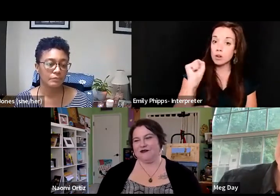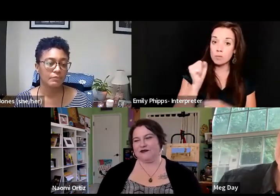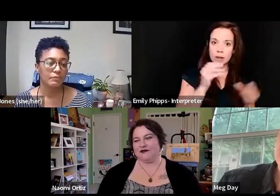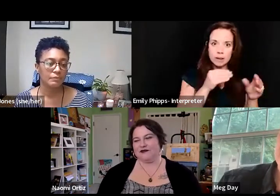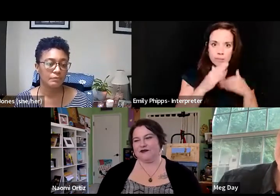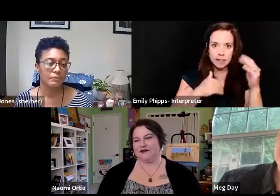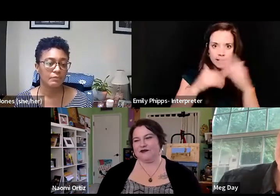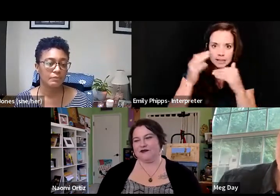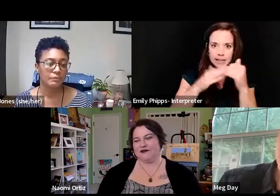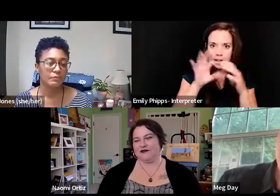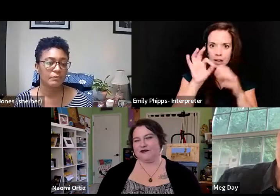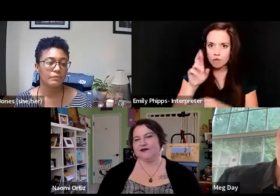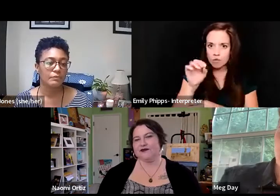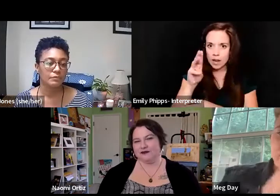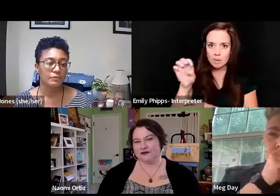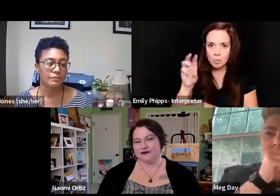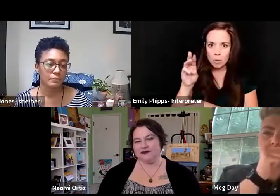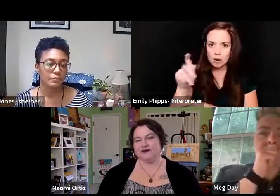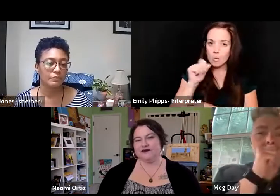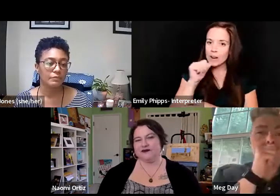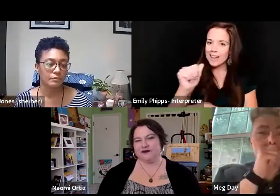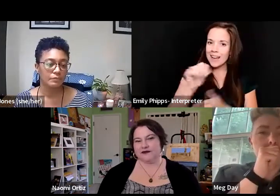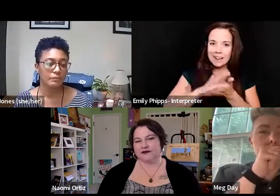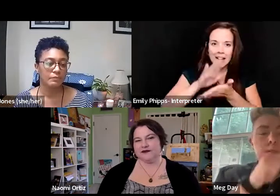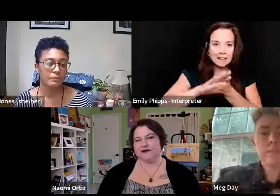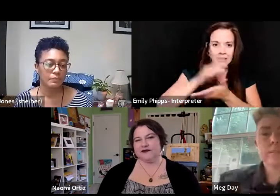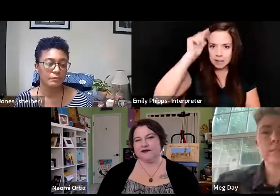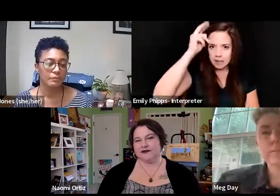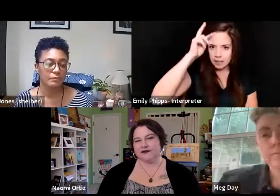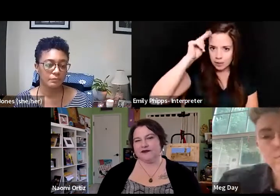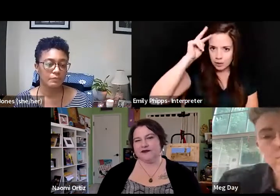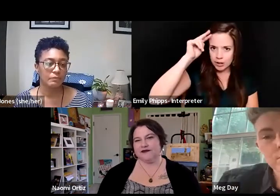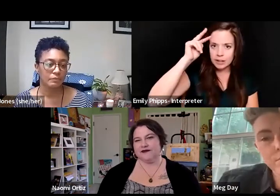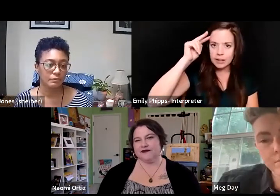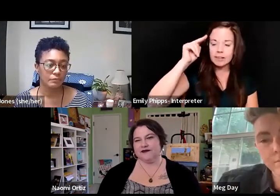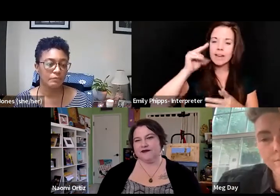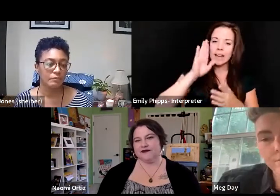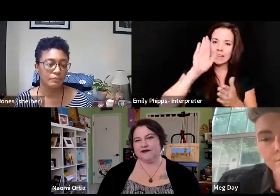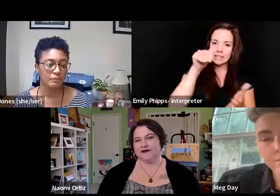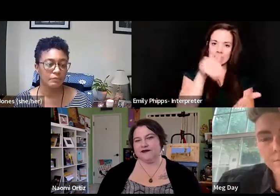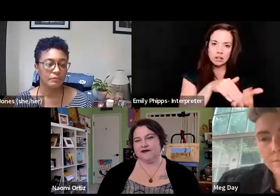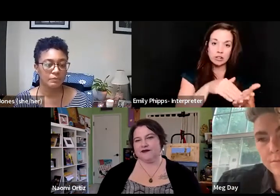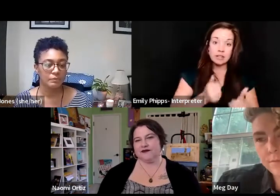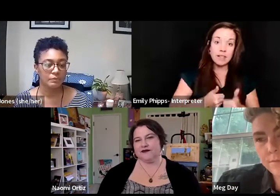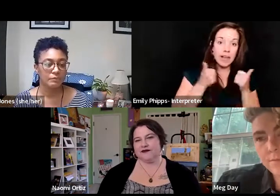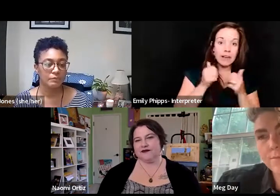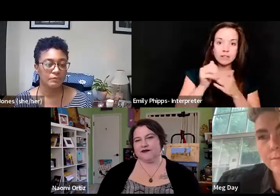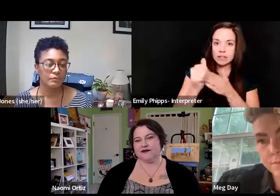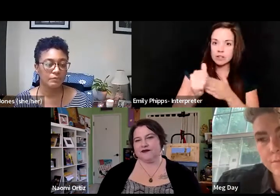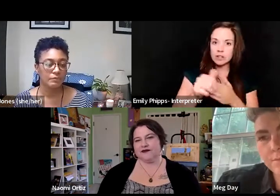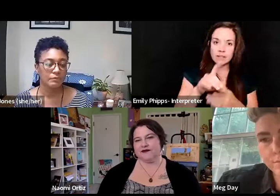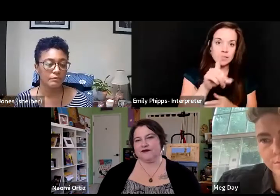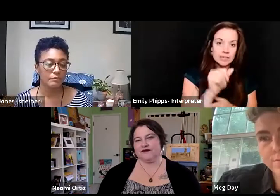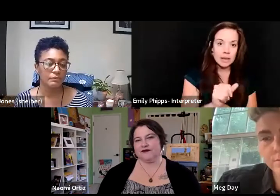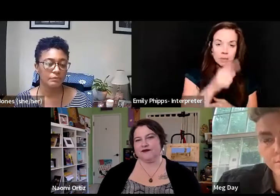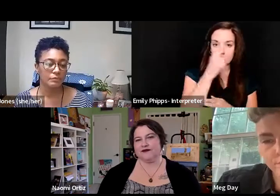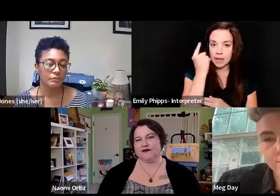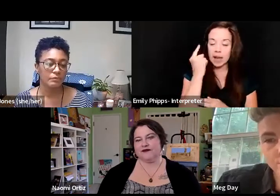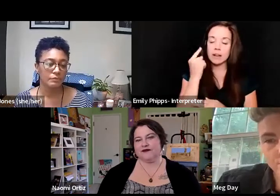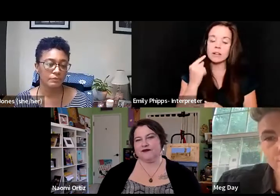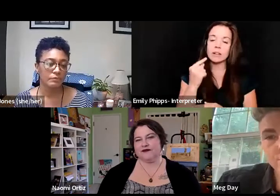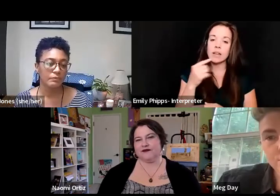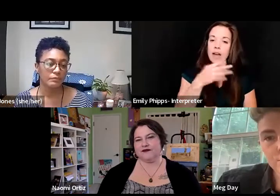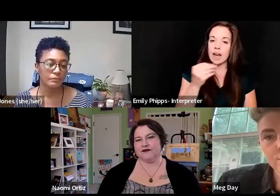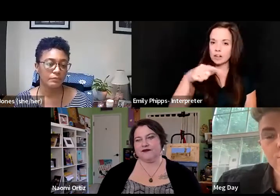not an academic theory. It's something that centers the lives and leadership of disabled Black and brown people, of disabled queer and gender non